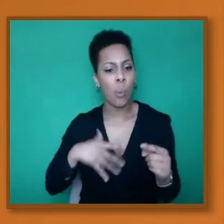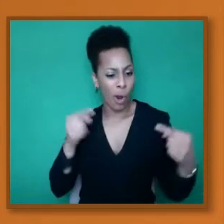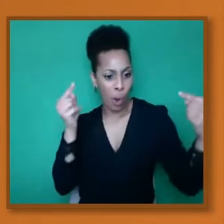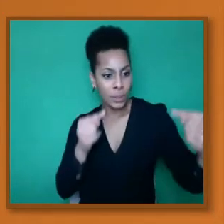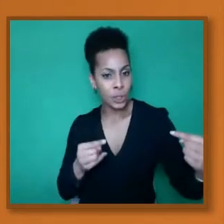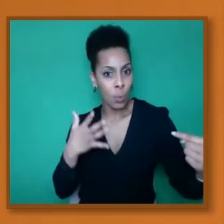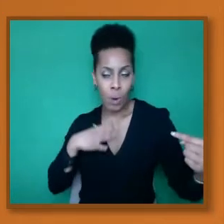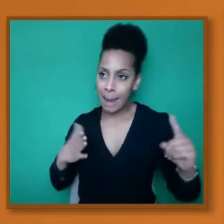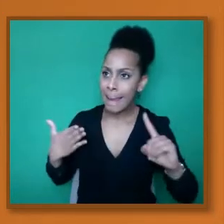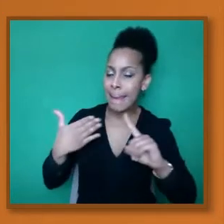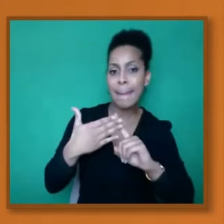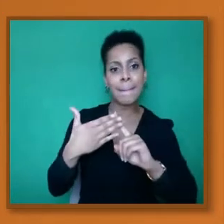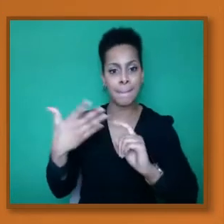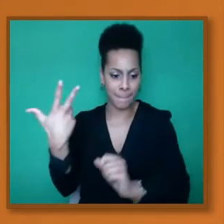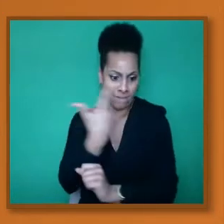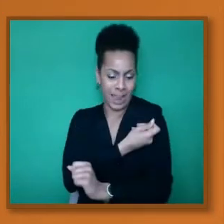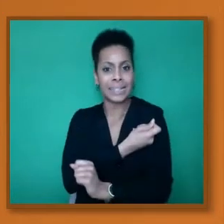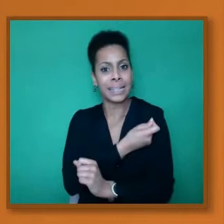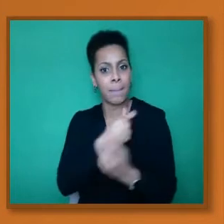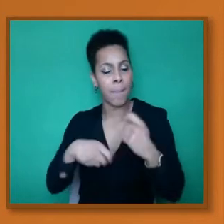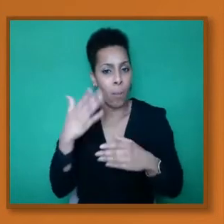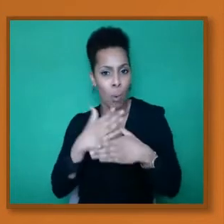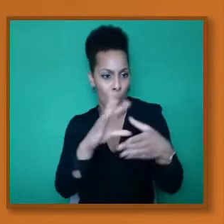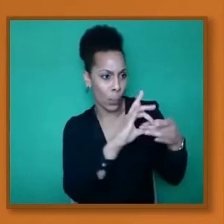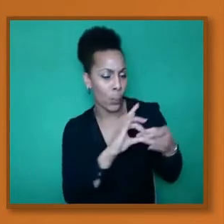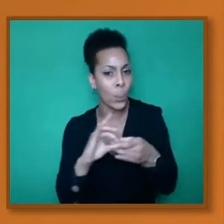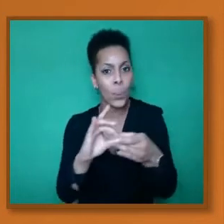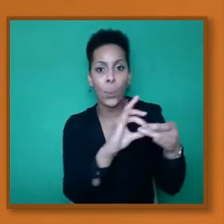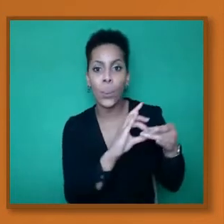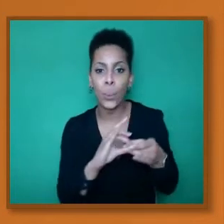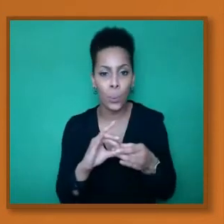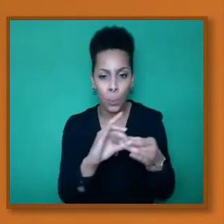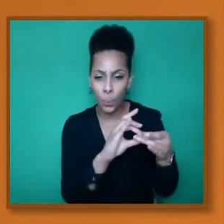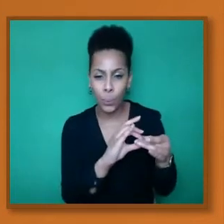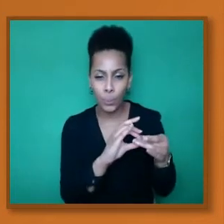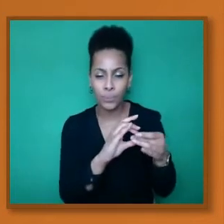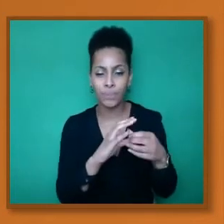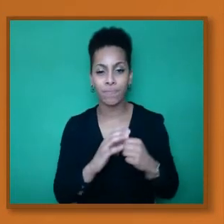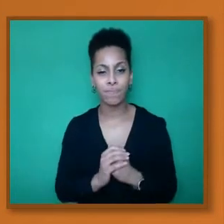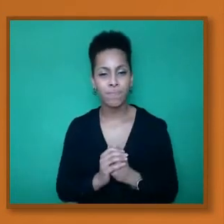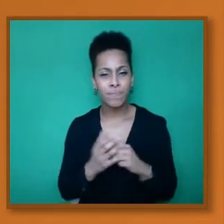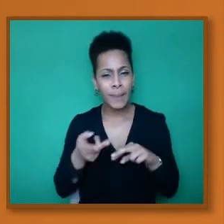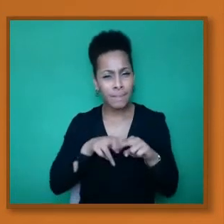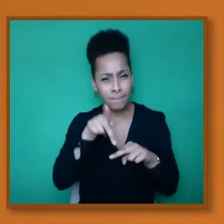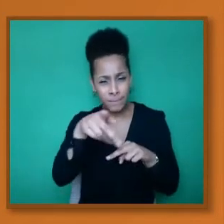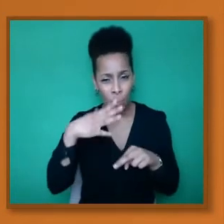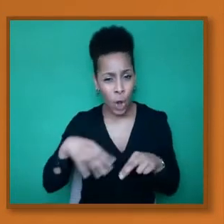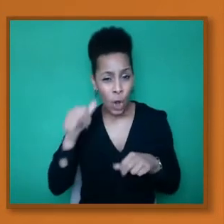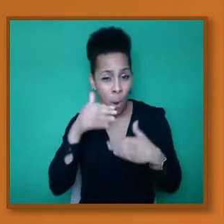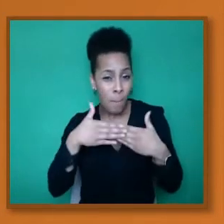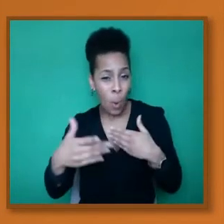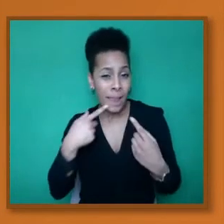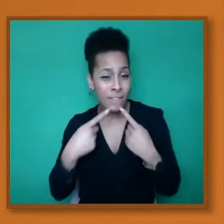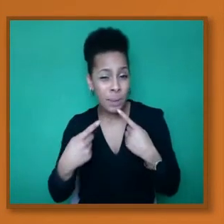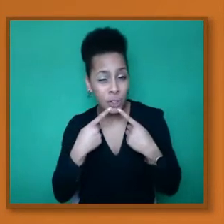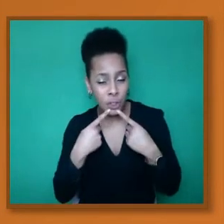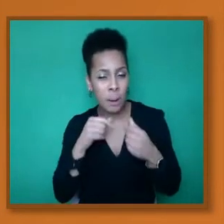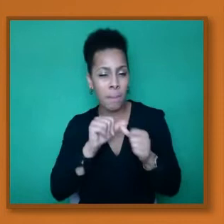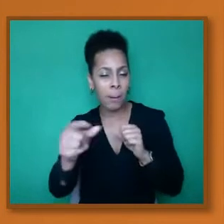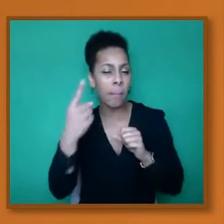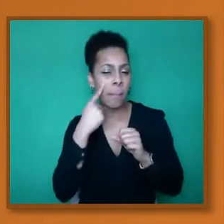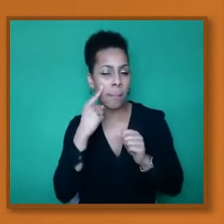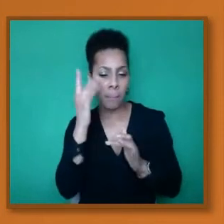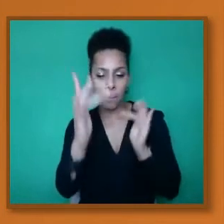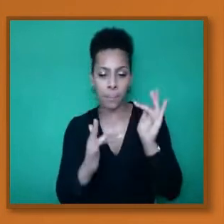so if you want to find out a little bit more, I would say go to the BSI. So that's the British Society for Immunology.